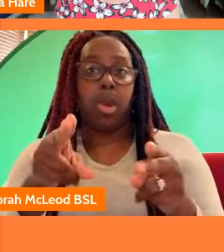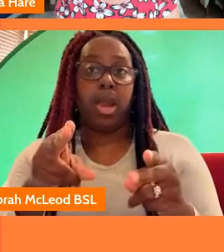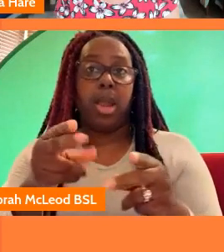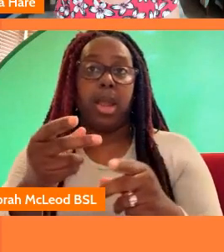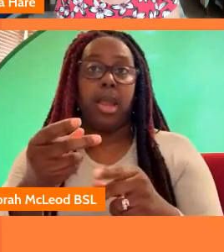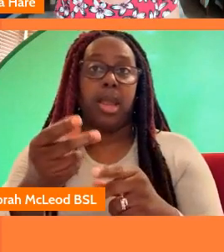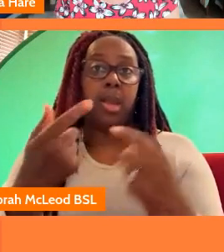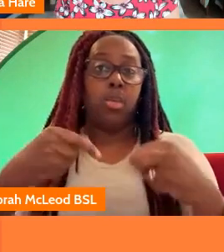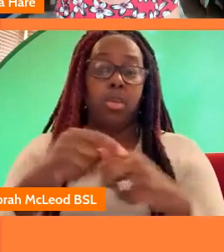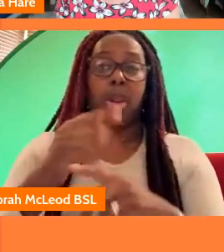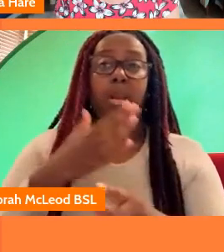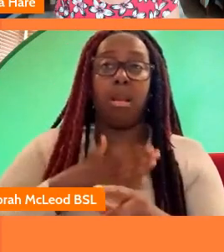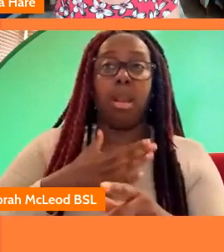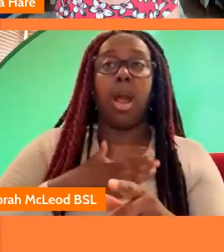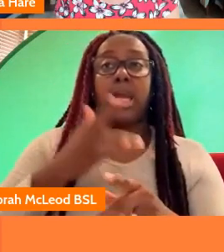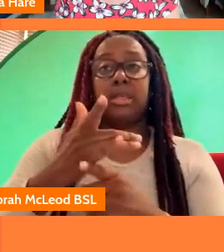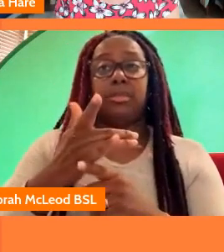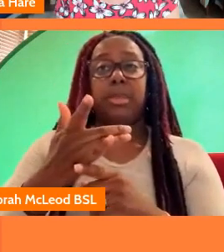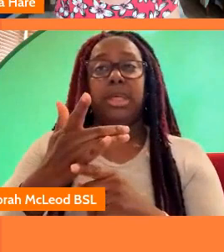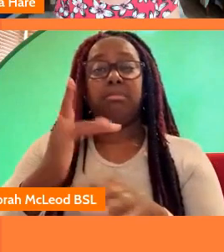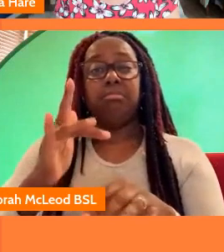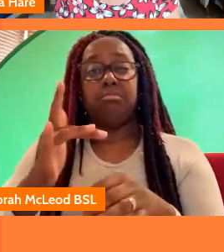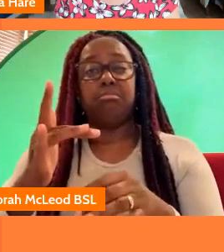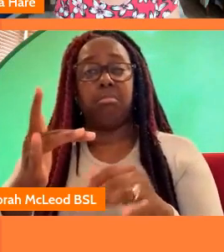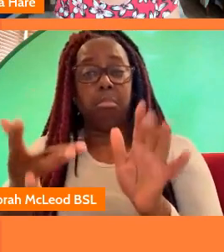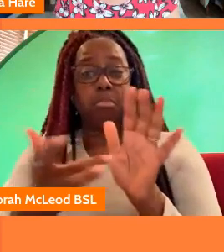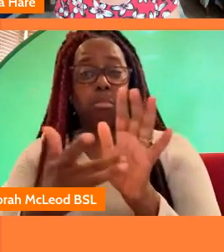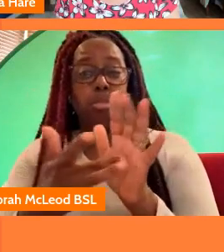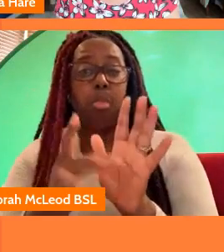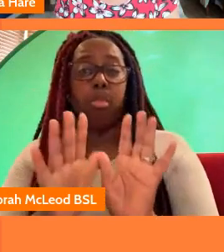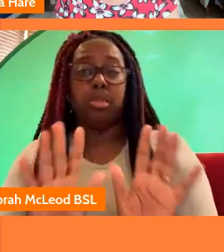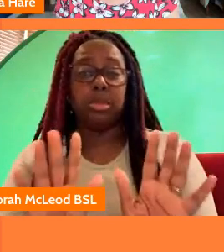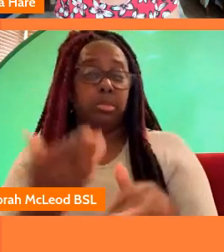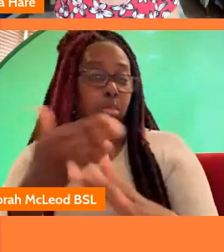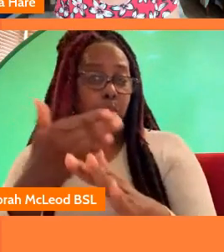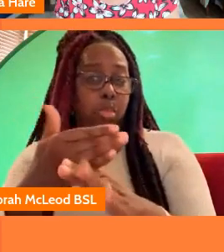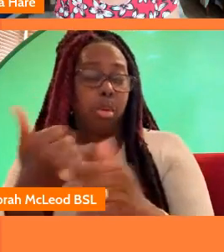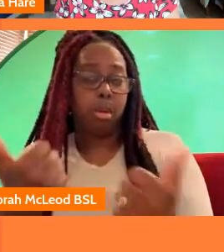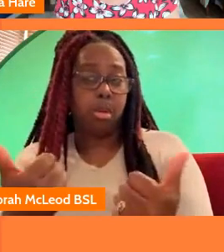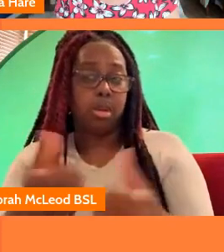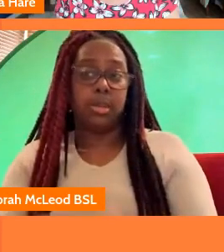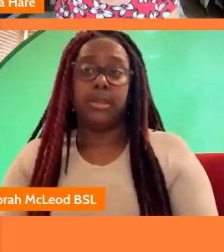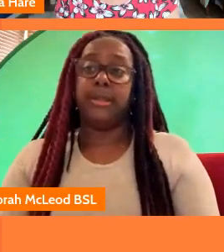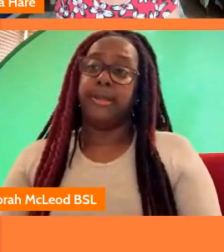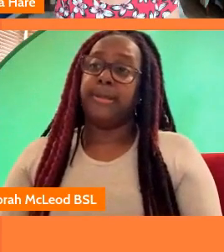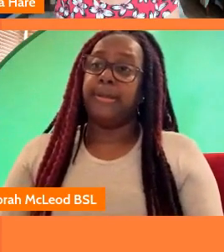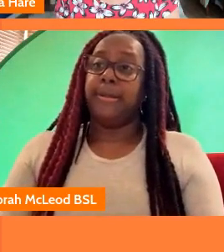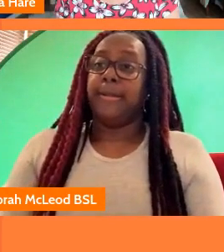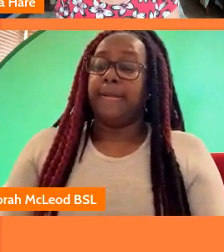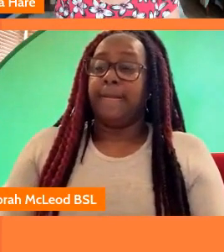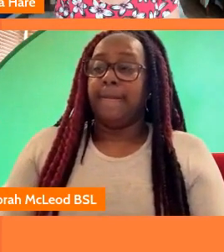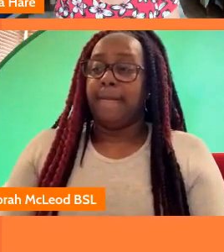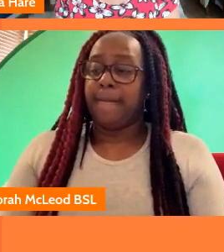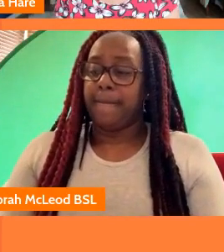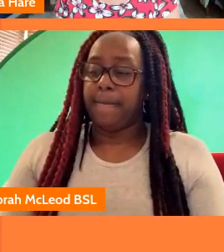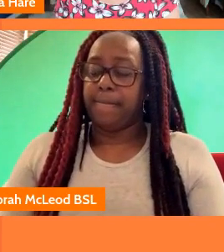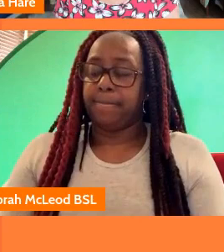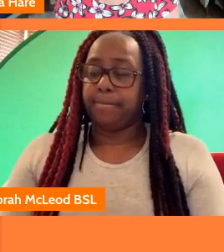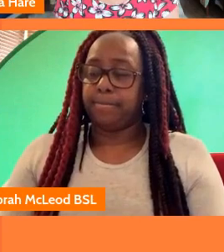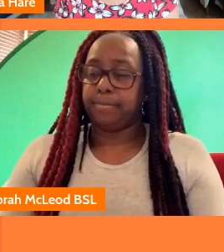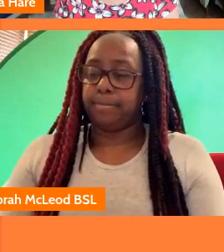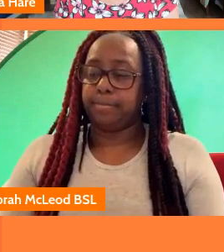you know that that's been very effective so far but it's still it is it is you know there's no there's no doubt that you know um